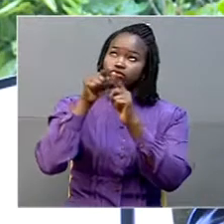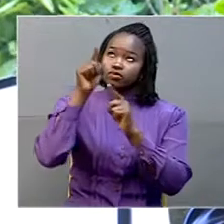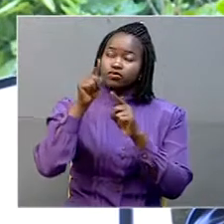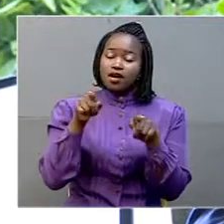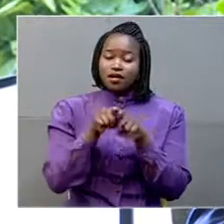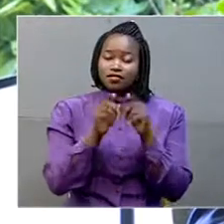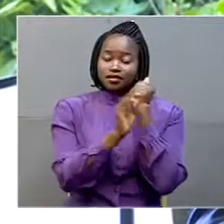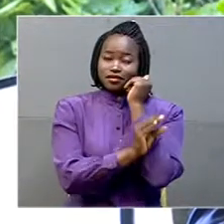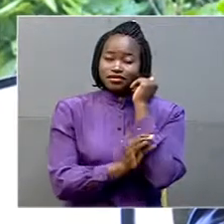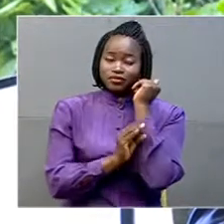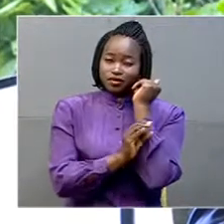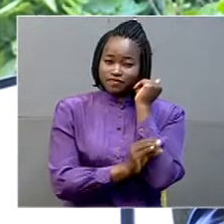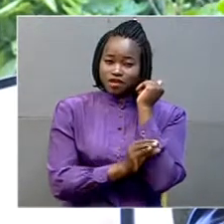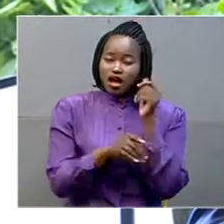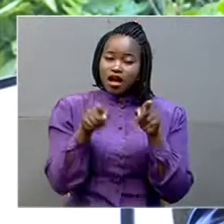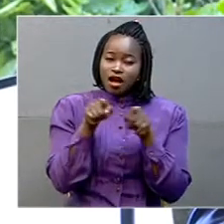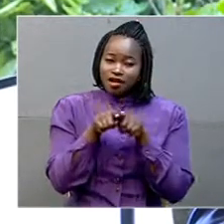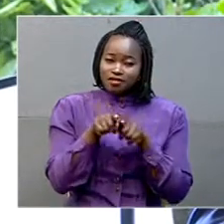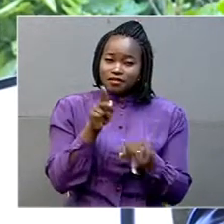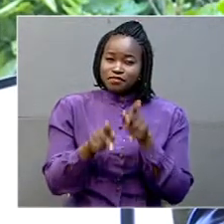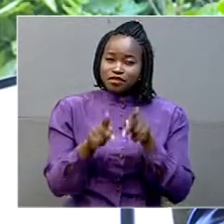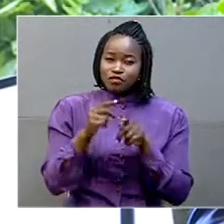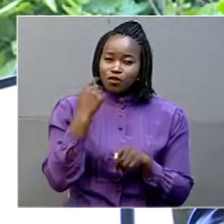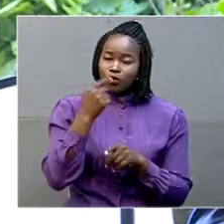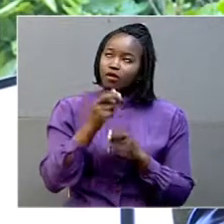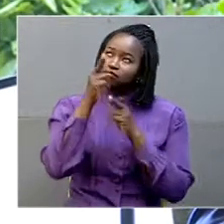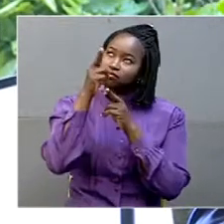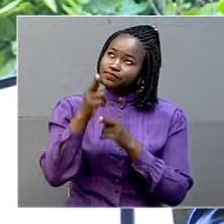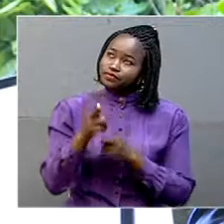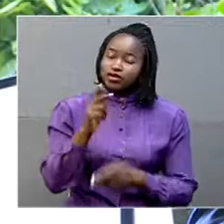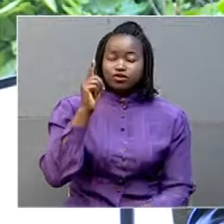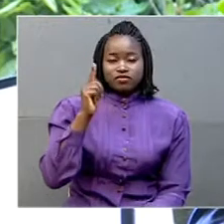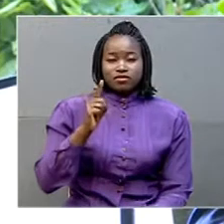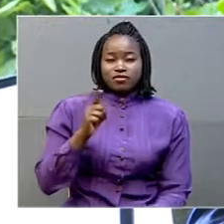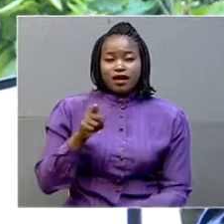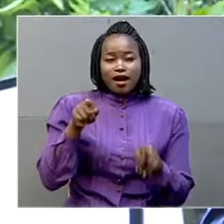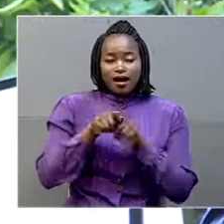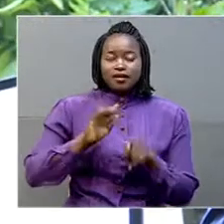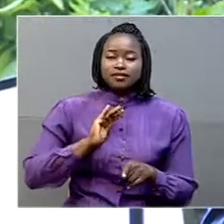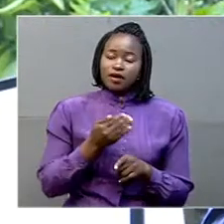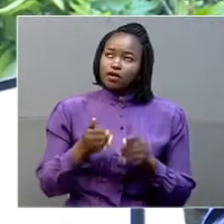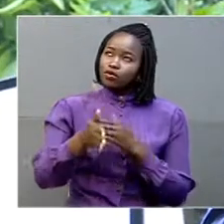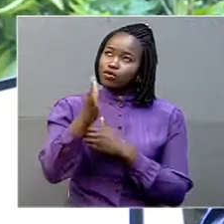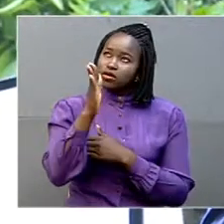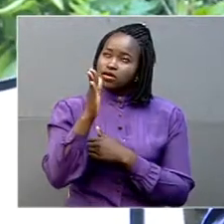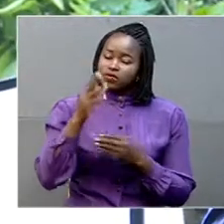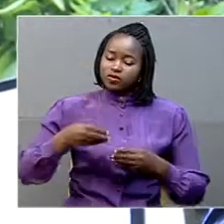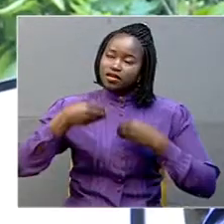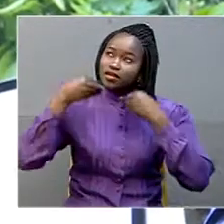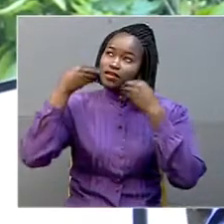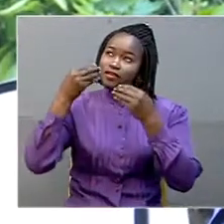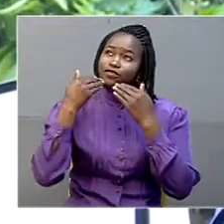as a people who acknowledge you as our God, to give you thanks.